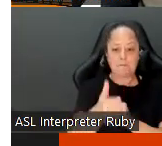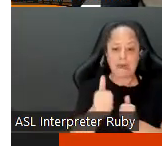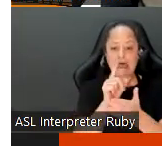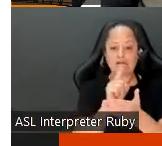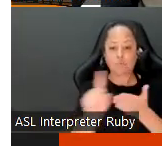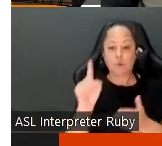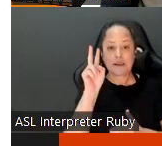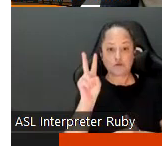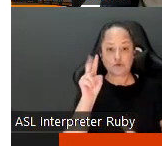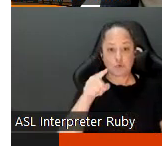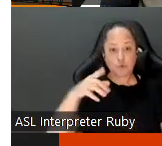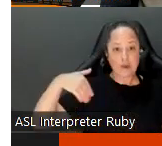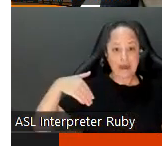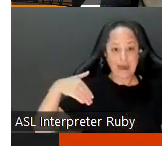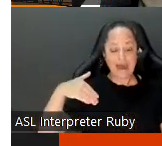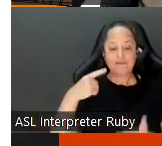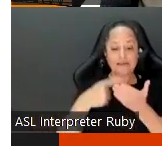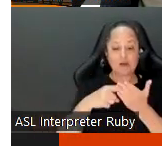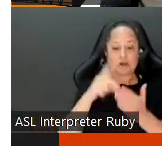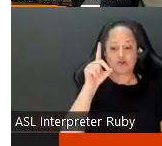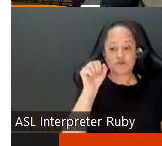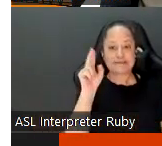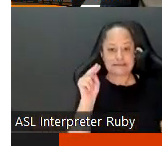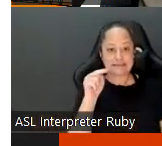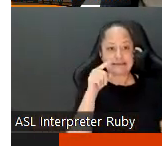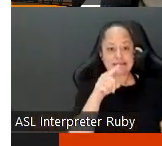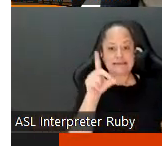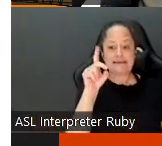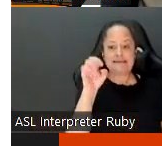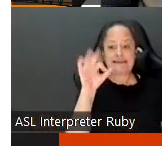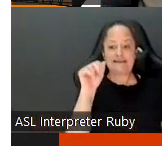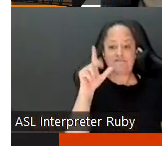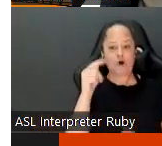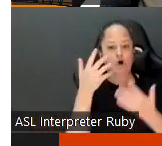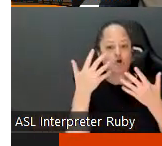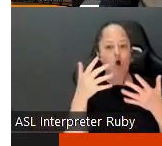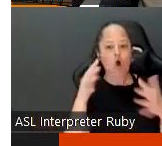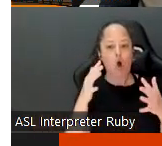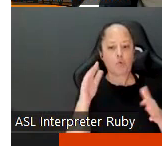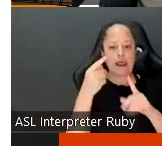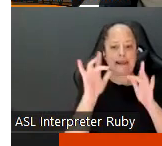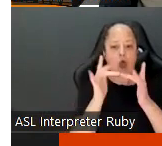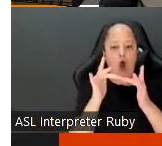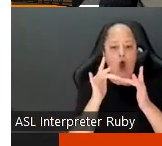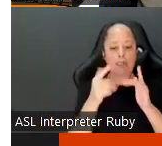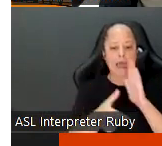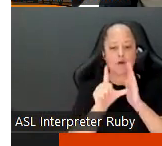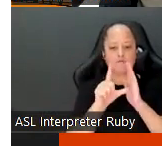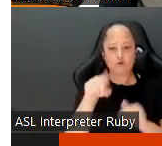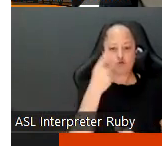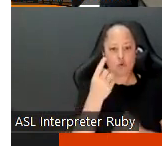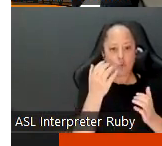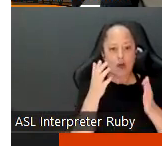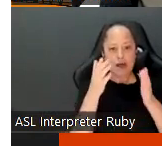so if you have not talked to your dean they are defaulted already to online reviews only if you wanted in-person